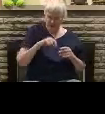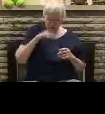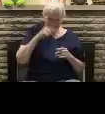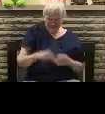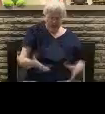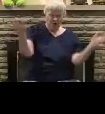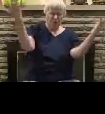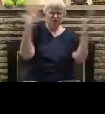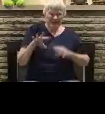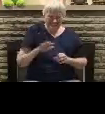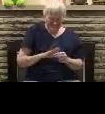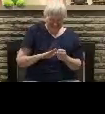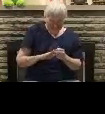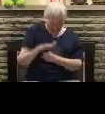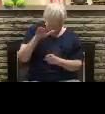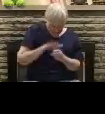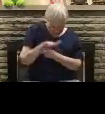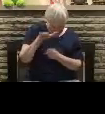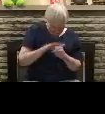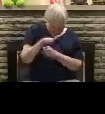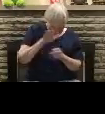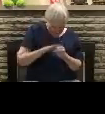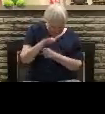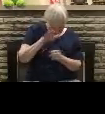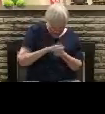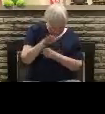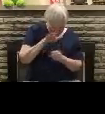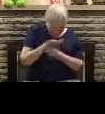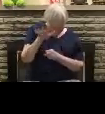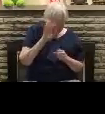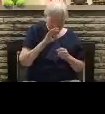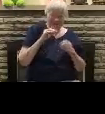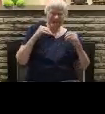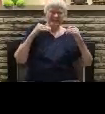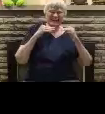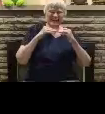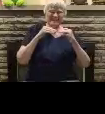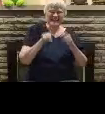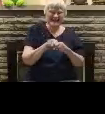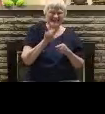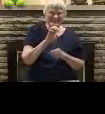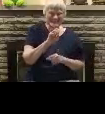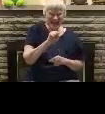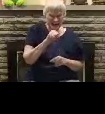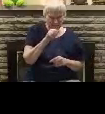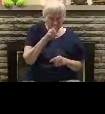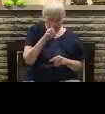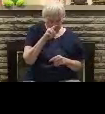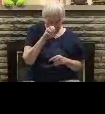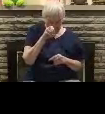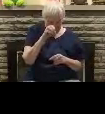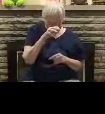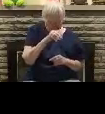And we're going to close here, but Jude tells us what will happen to unrepentant false teachers in Jude 1.7. He says, Even as Sodom and Gomorrah